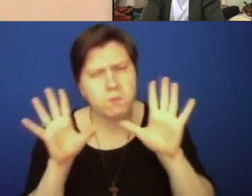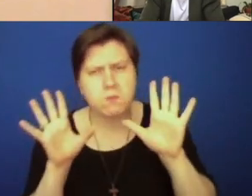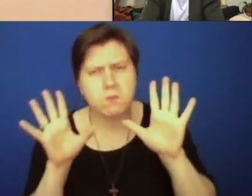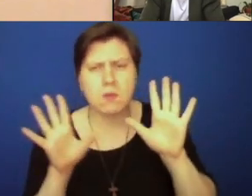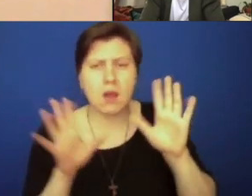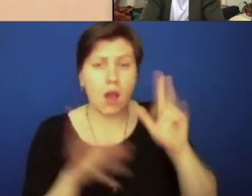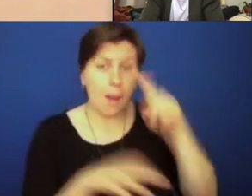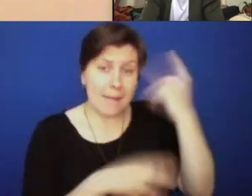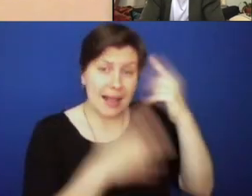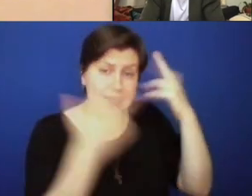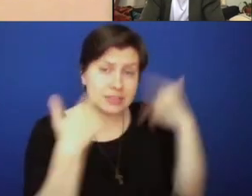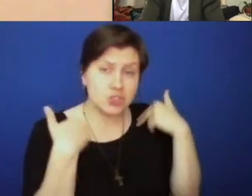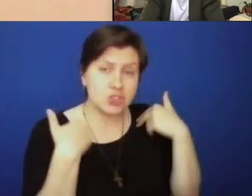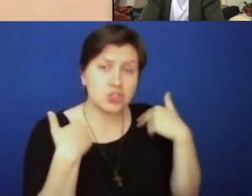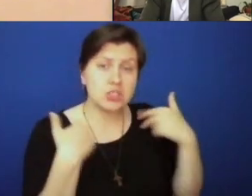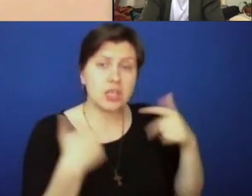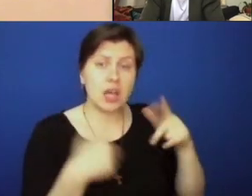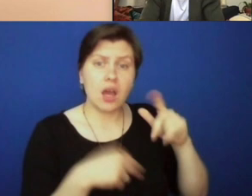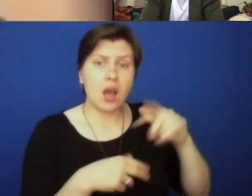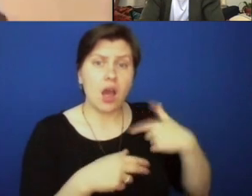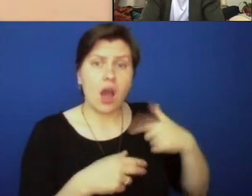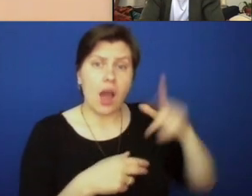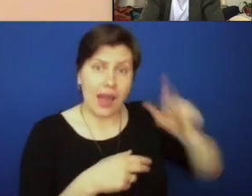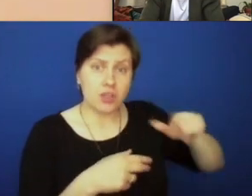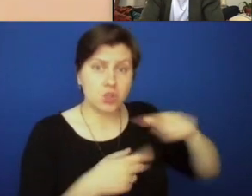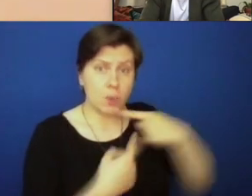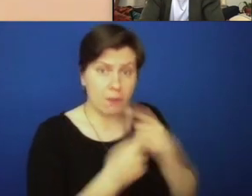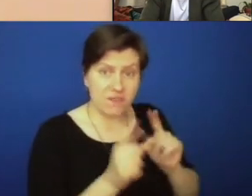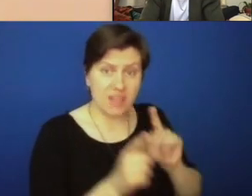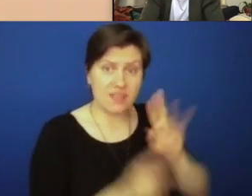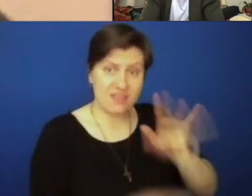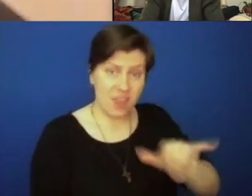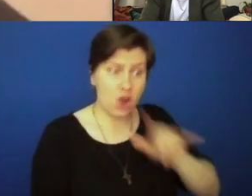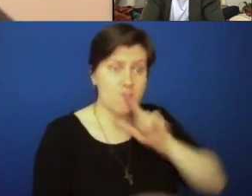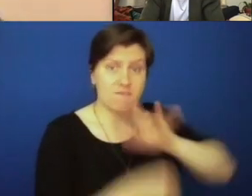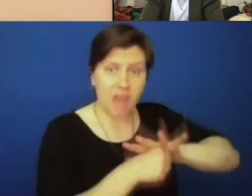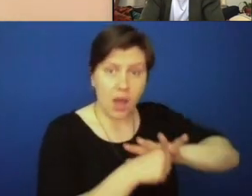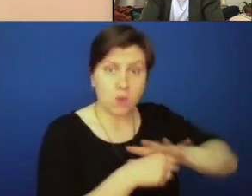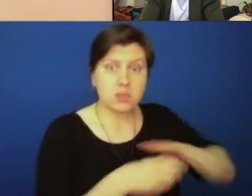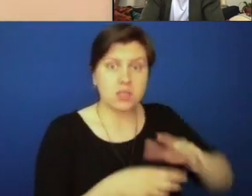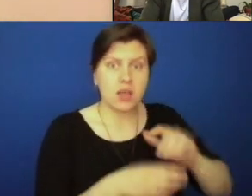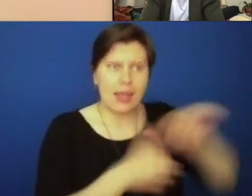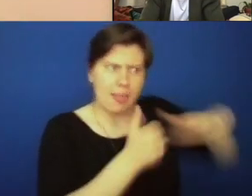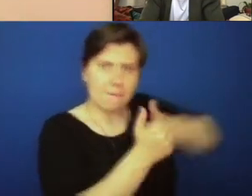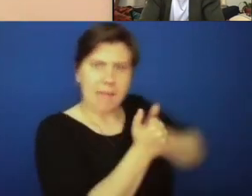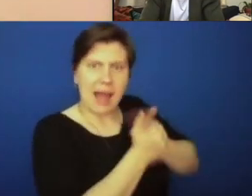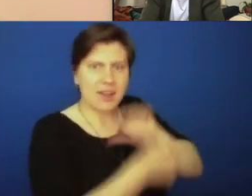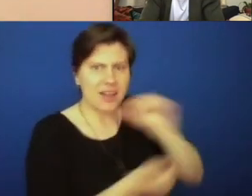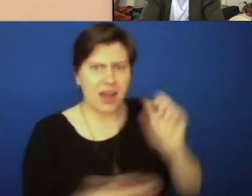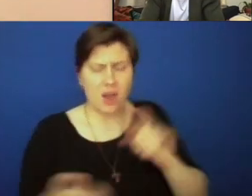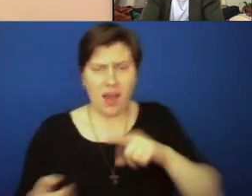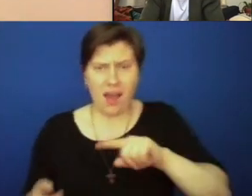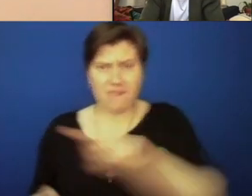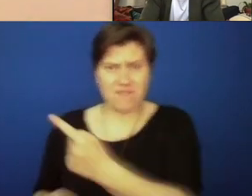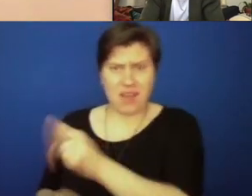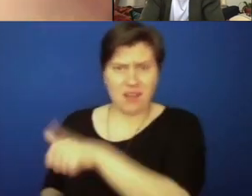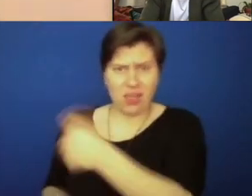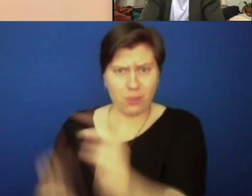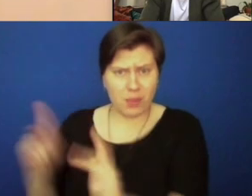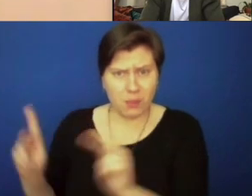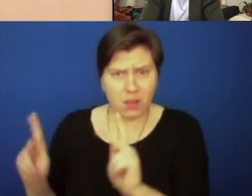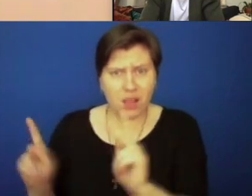who were forced to profess their vows in the sacristy to not offend white parents so that they could not profess their vows with their white counterparts.